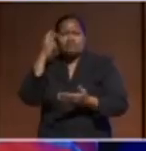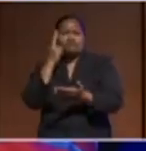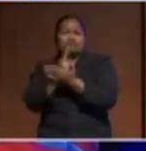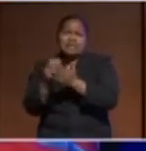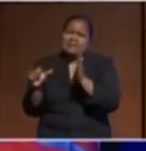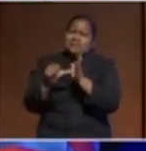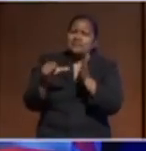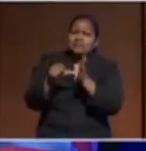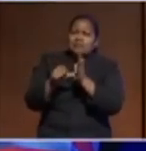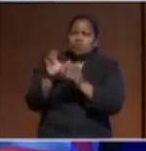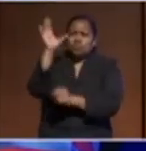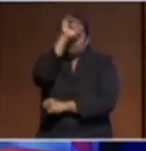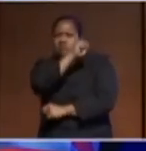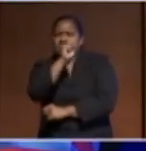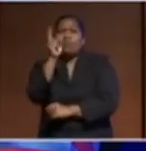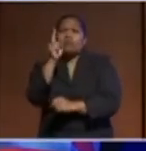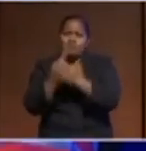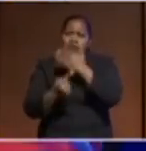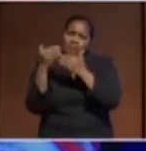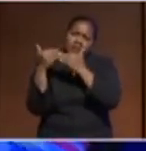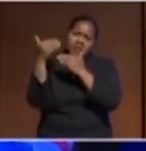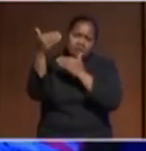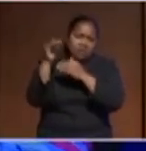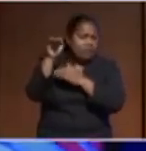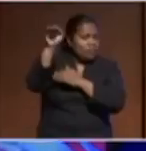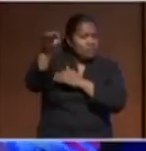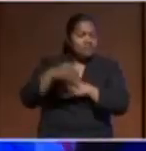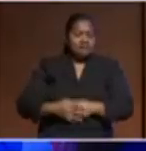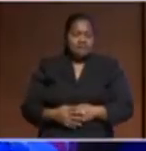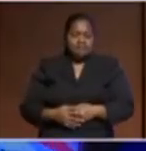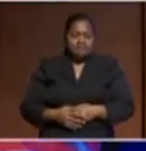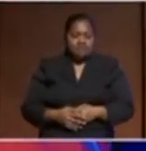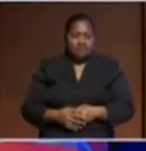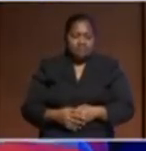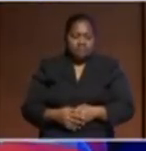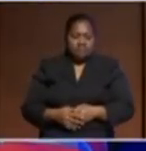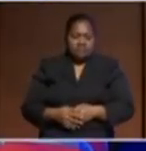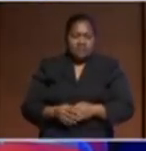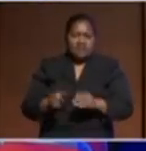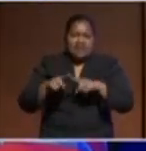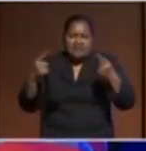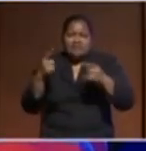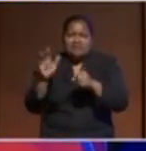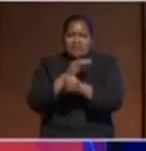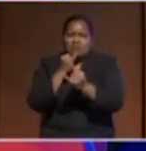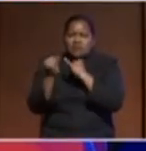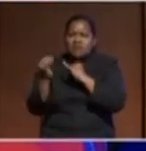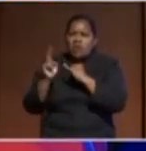predict what is coming ahead. I think things might get worse, but what is the next crisis that's going to hit the world?